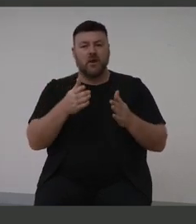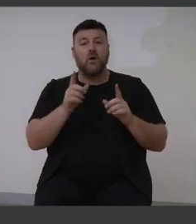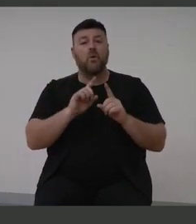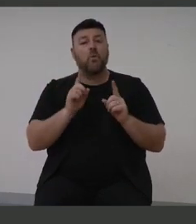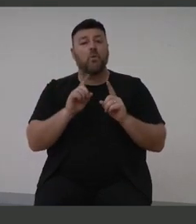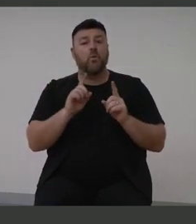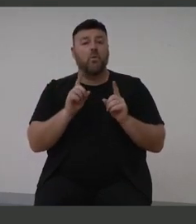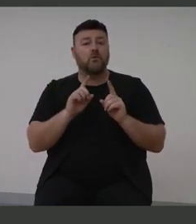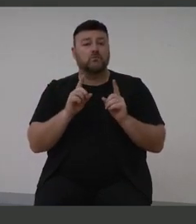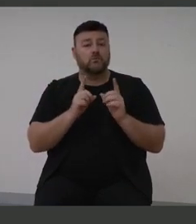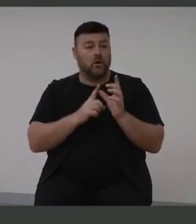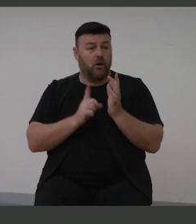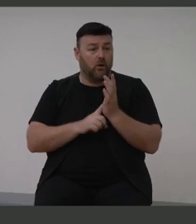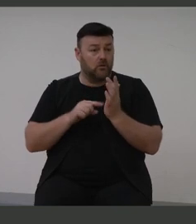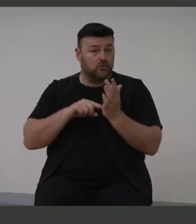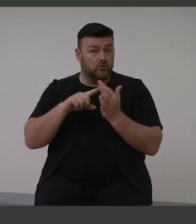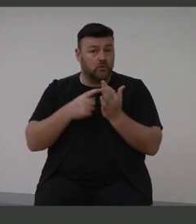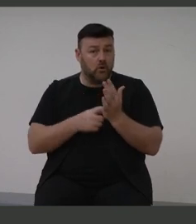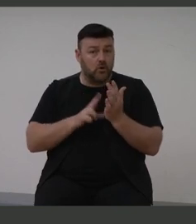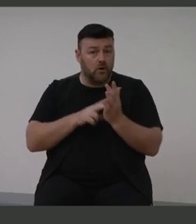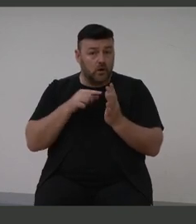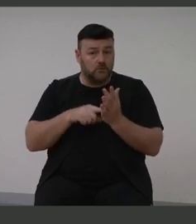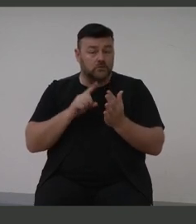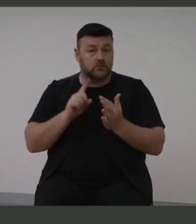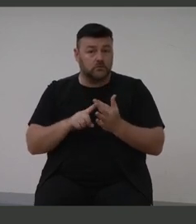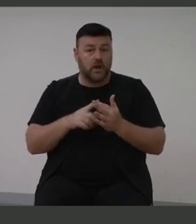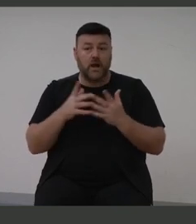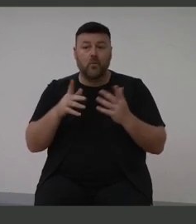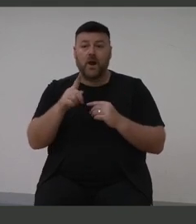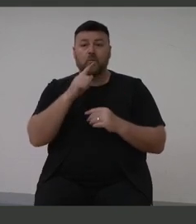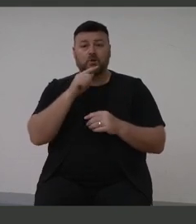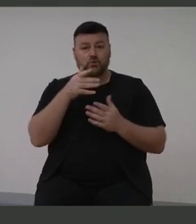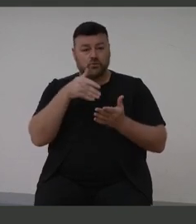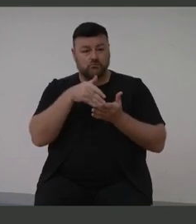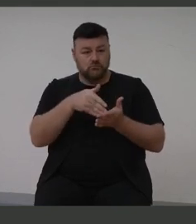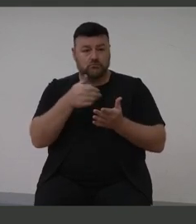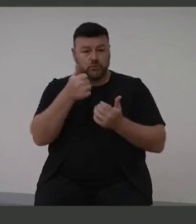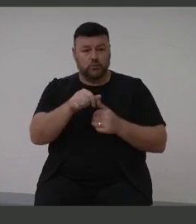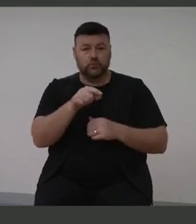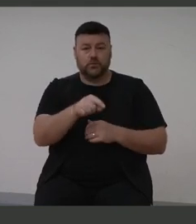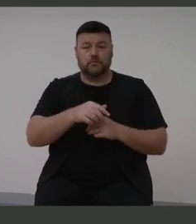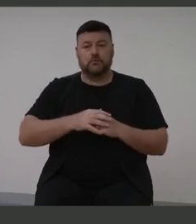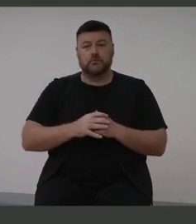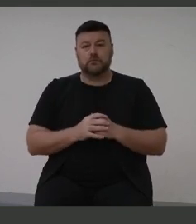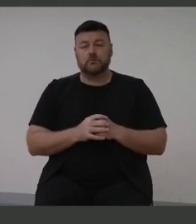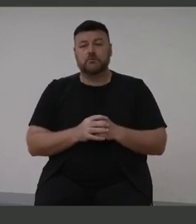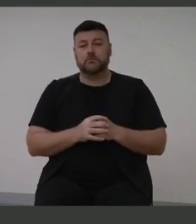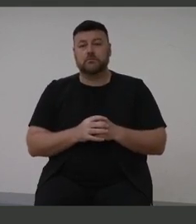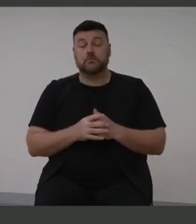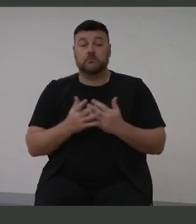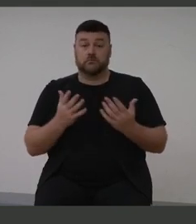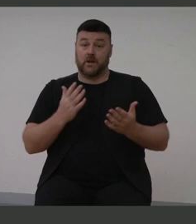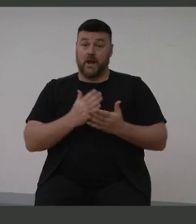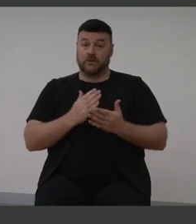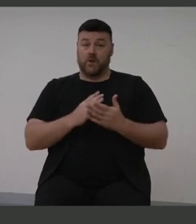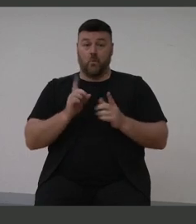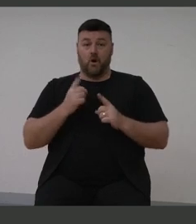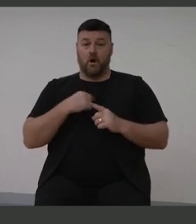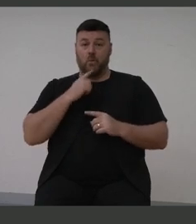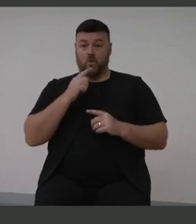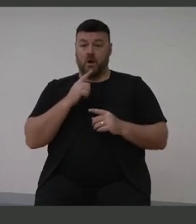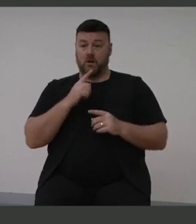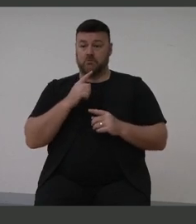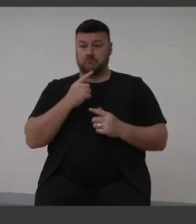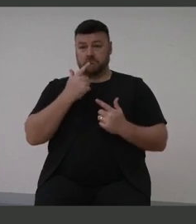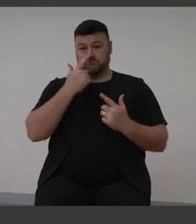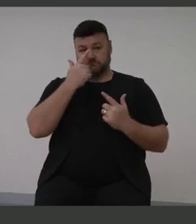and where I think emphasis should be placed. And in fact, what I'm going to suggest is really in the report,